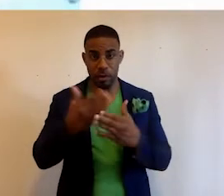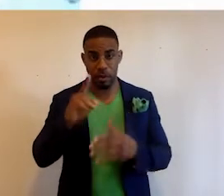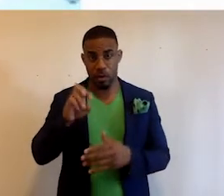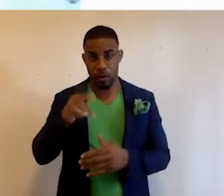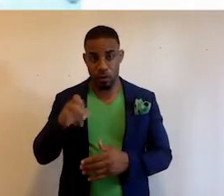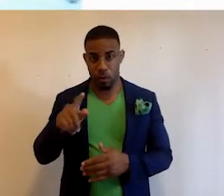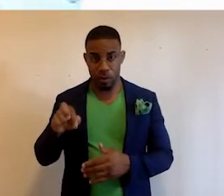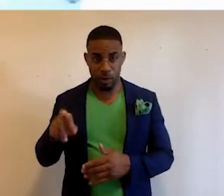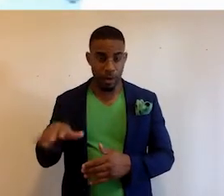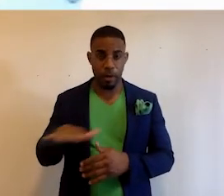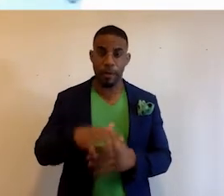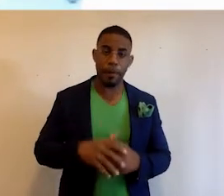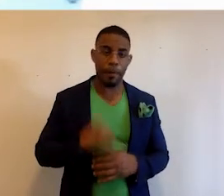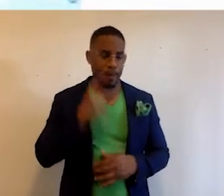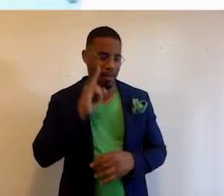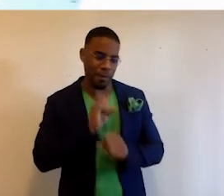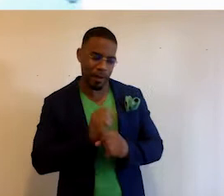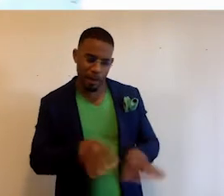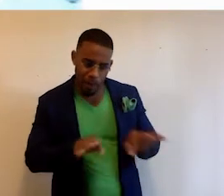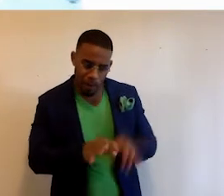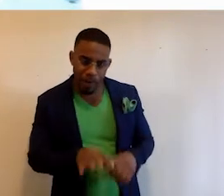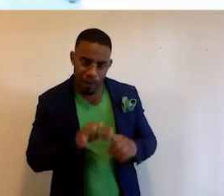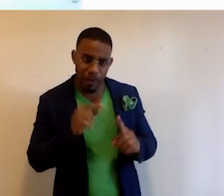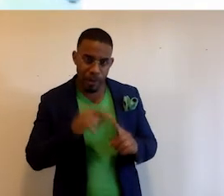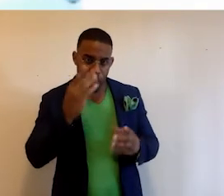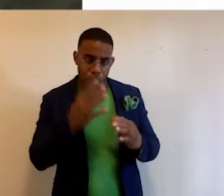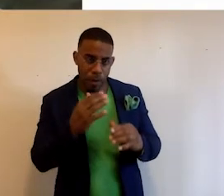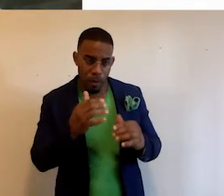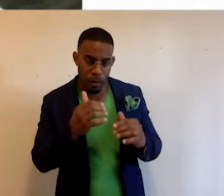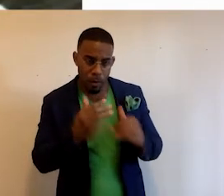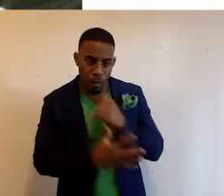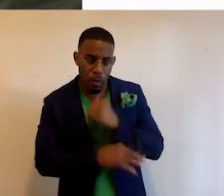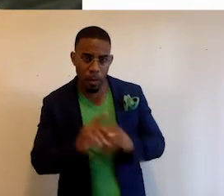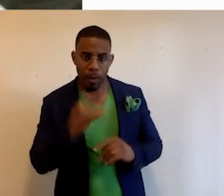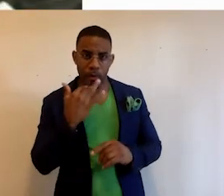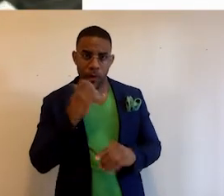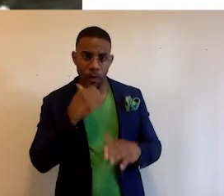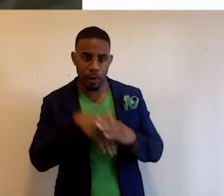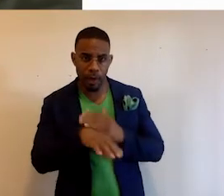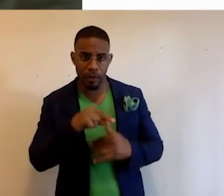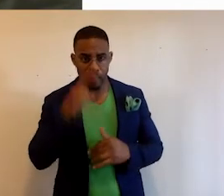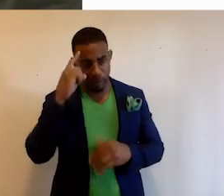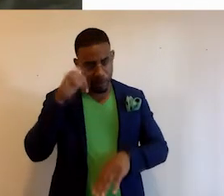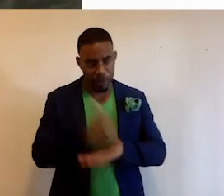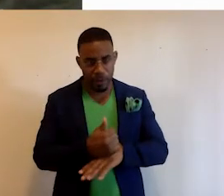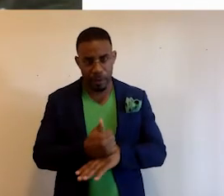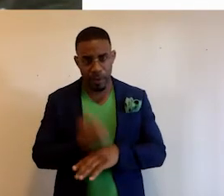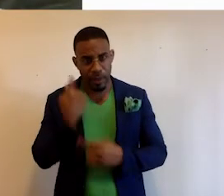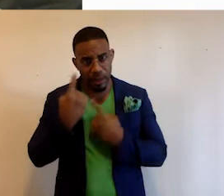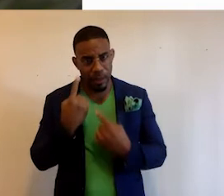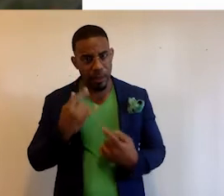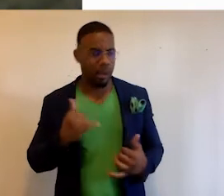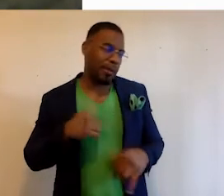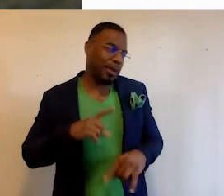We think that it's really, really important, especially for people of color who have gotten into the mindset of thinking that,